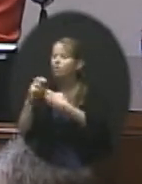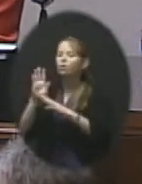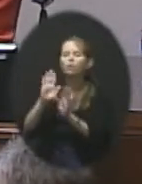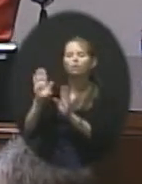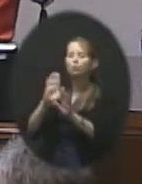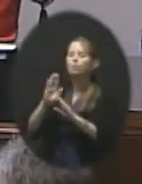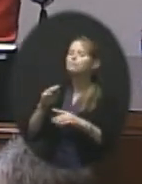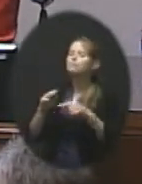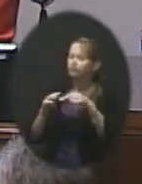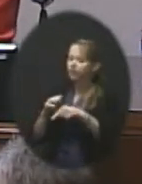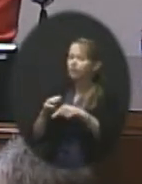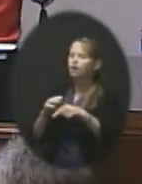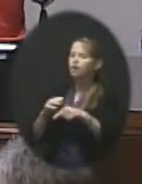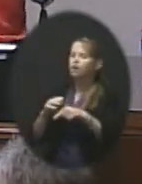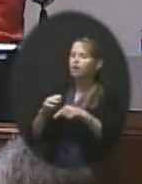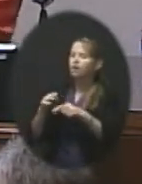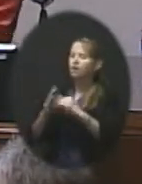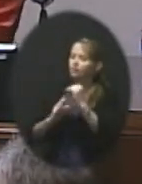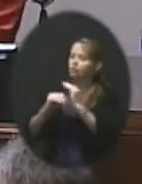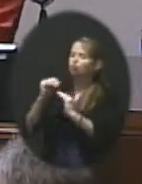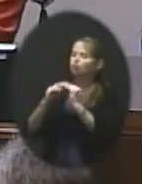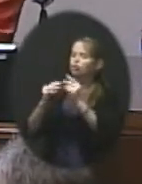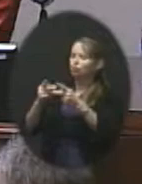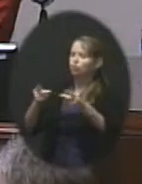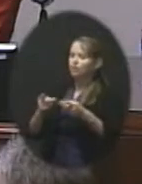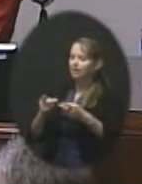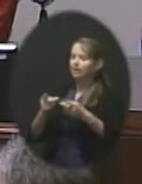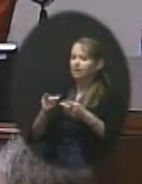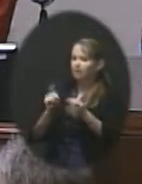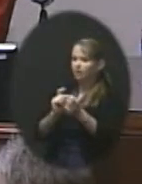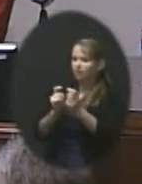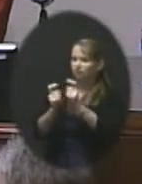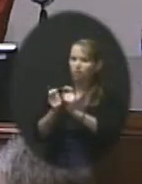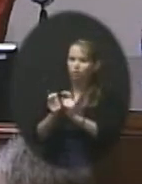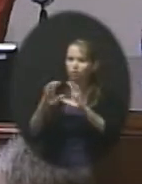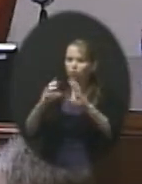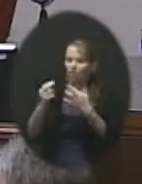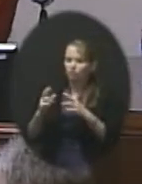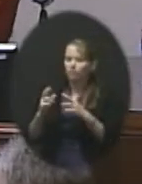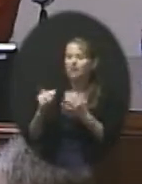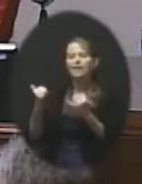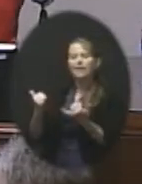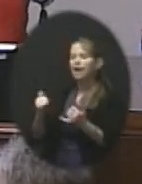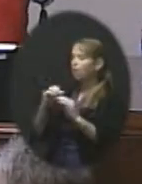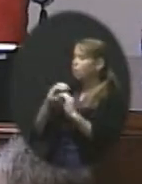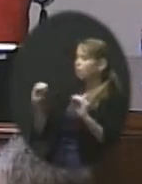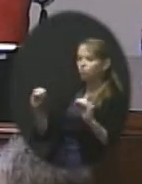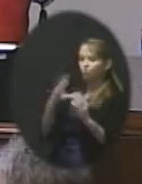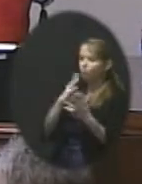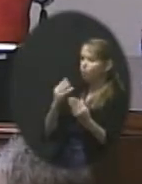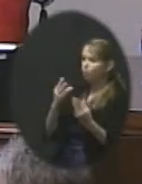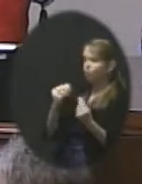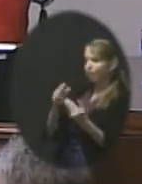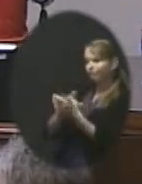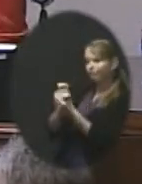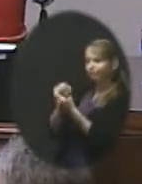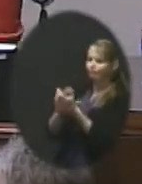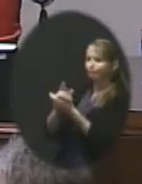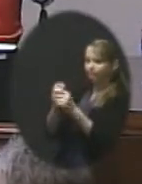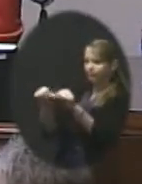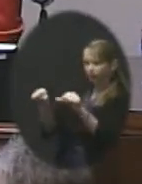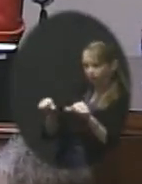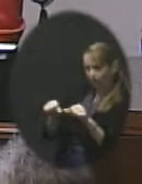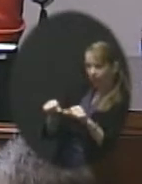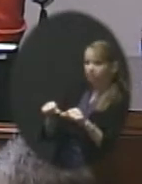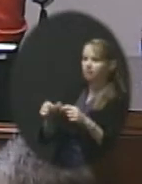So they no longer have wet areas. Those have been built into classrooms. And so when we provide this enrollment relief, they'll get